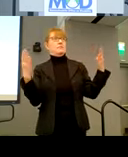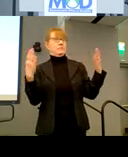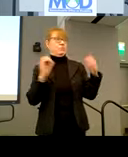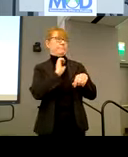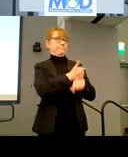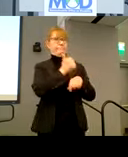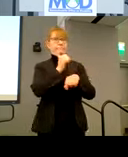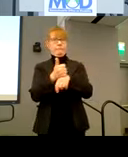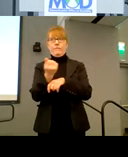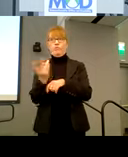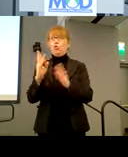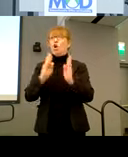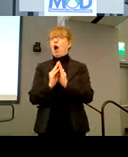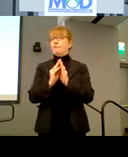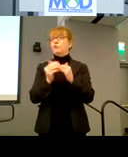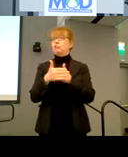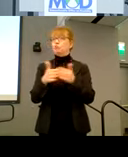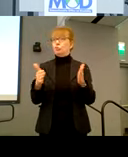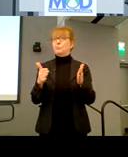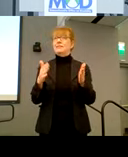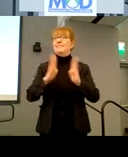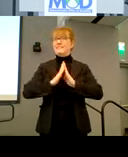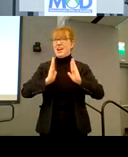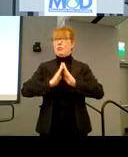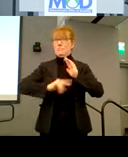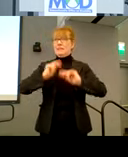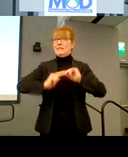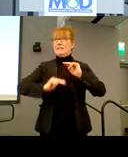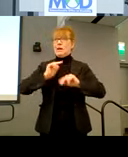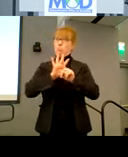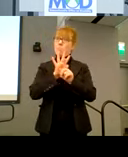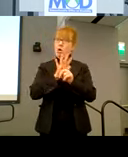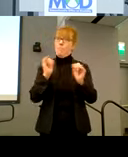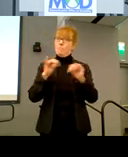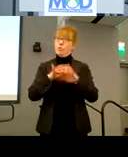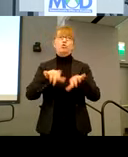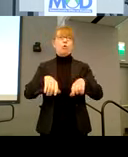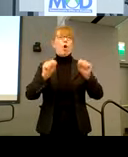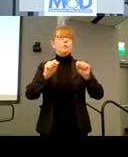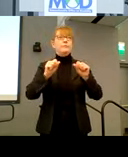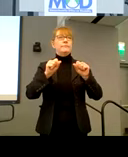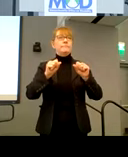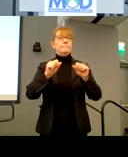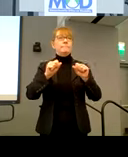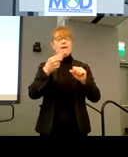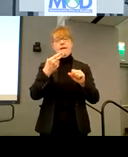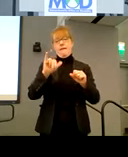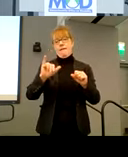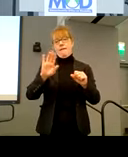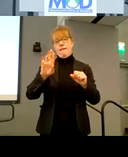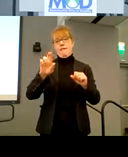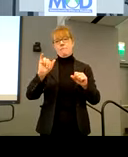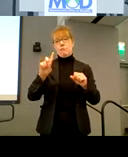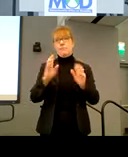rooms in popular, uh, buildings to host, uh, hybrid meetings. So there's obviously a